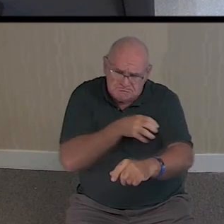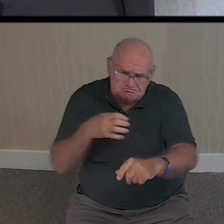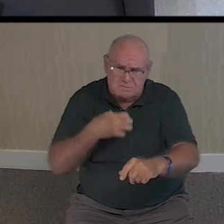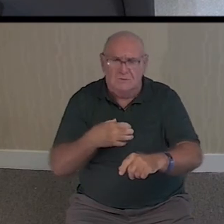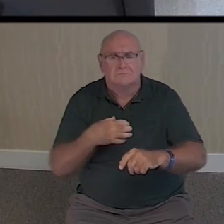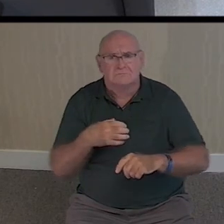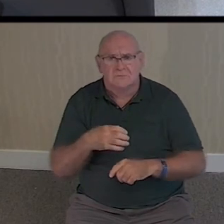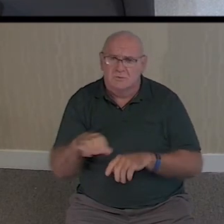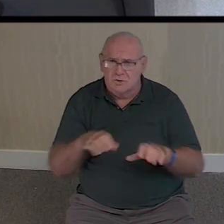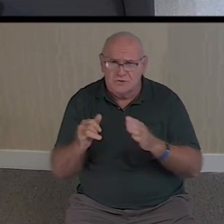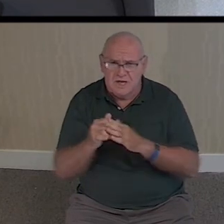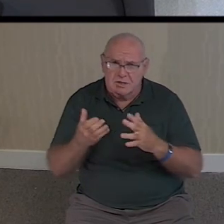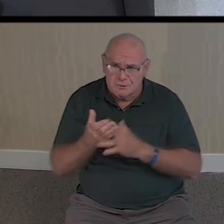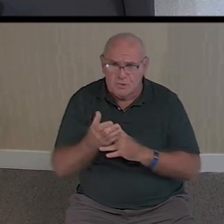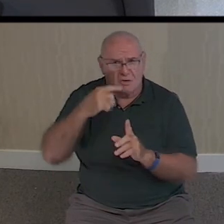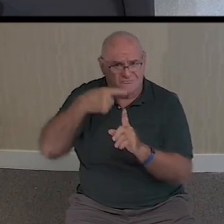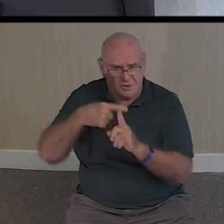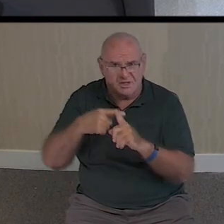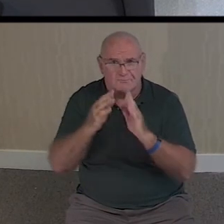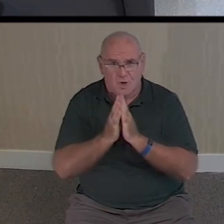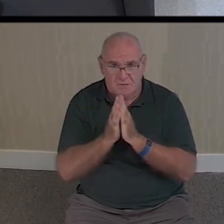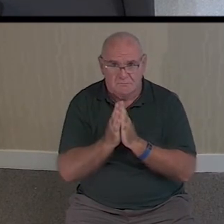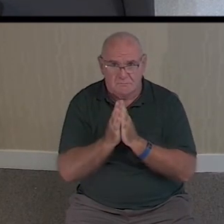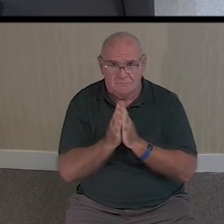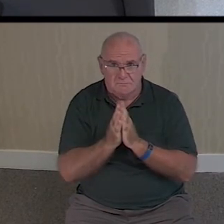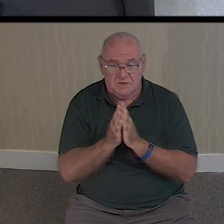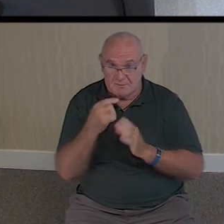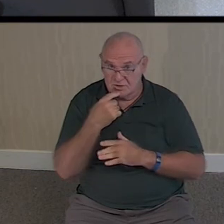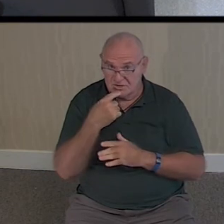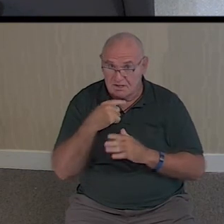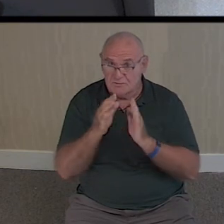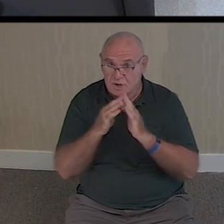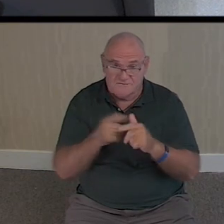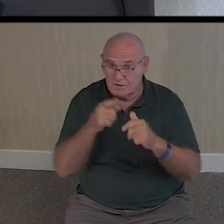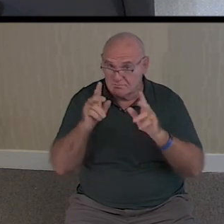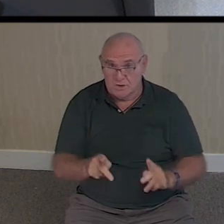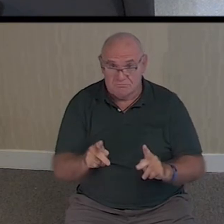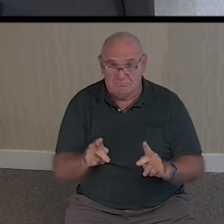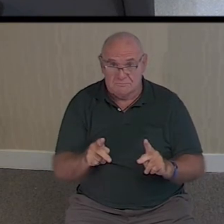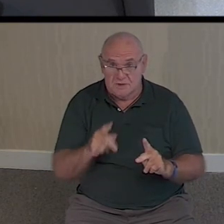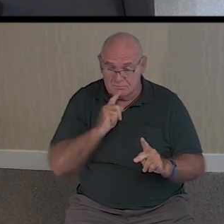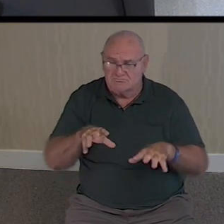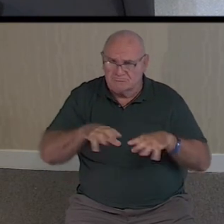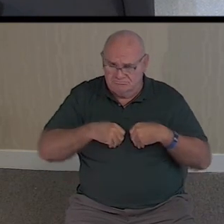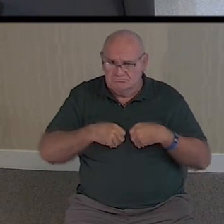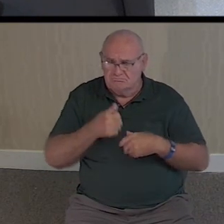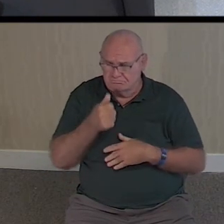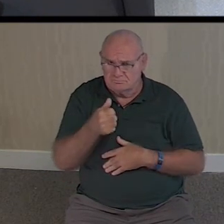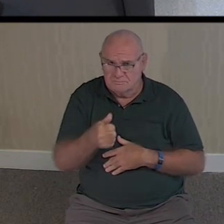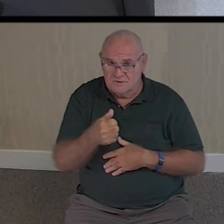And we do that through affirmative prayer. I'm going to say this prayer in the first person, but take it in for yourself.